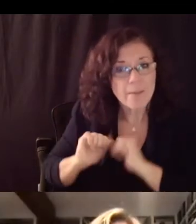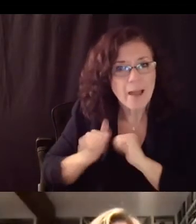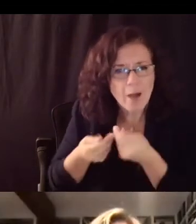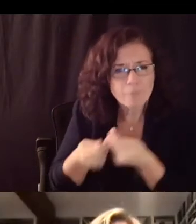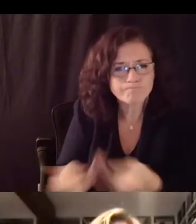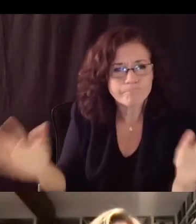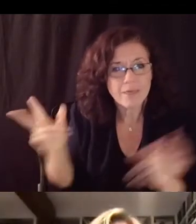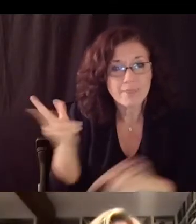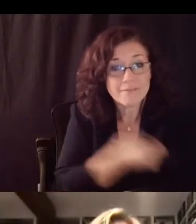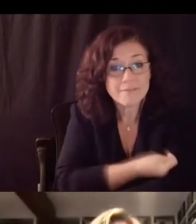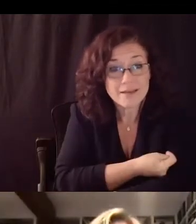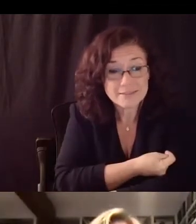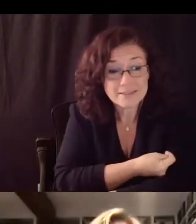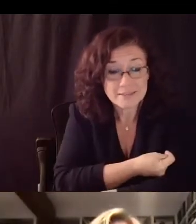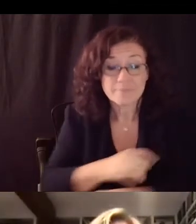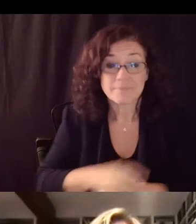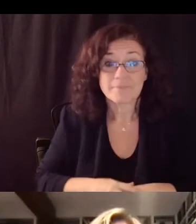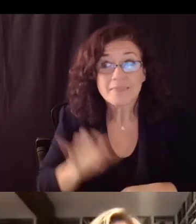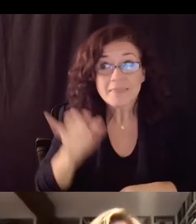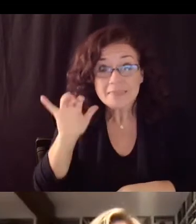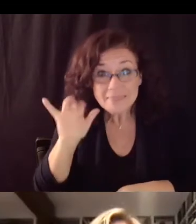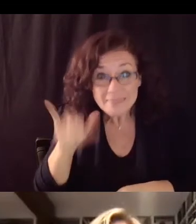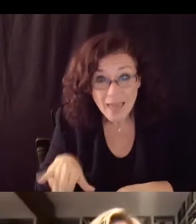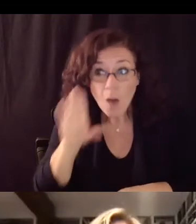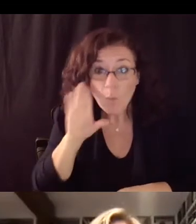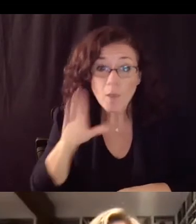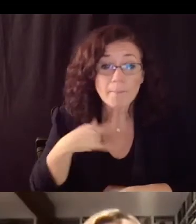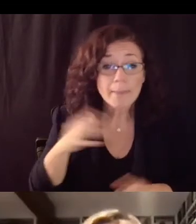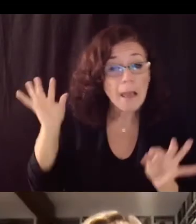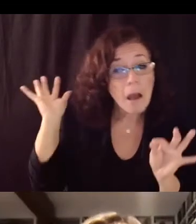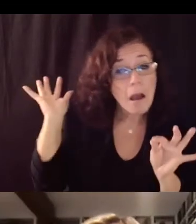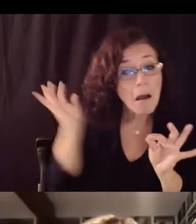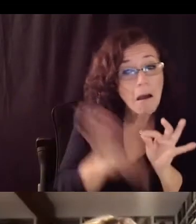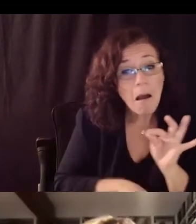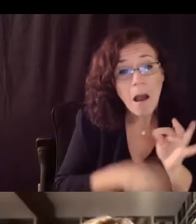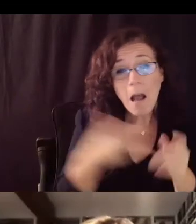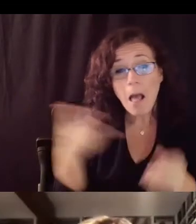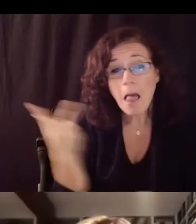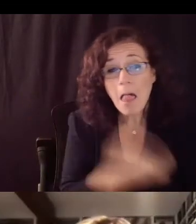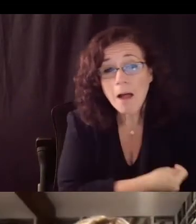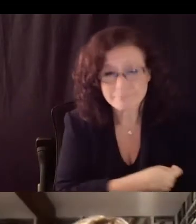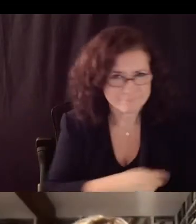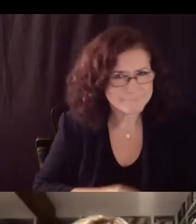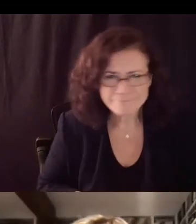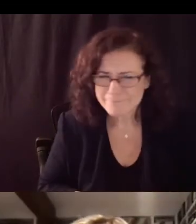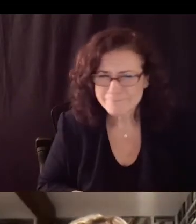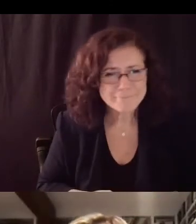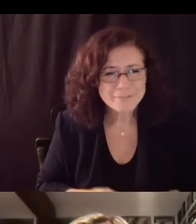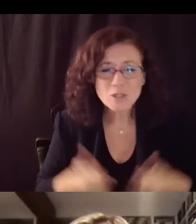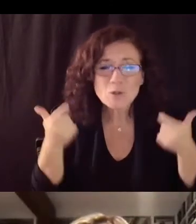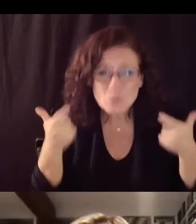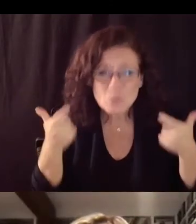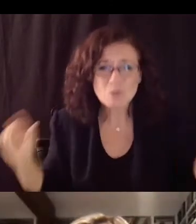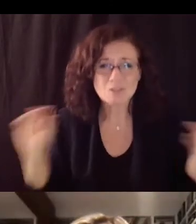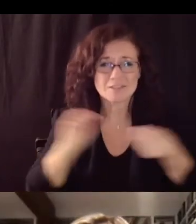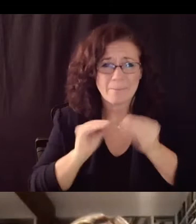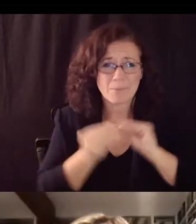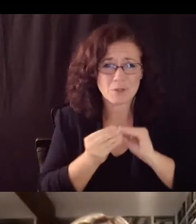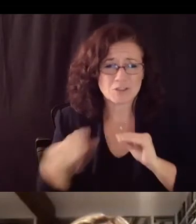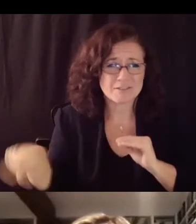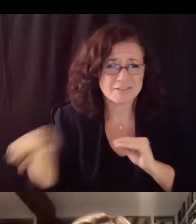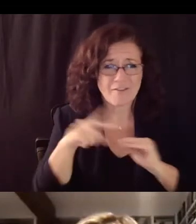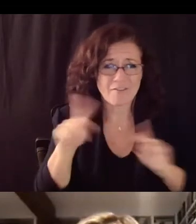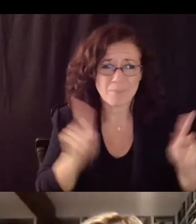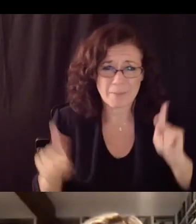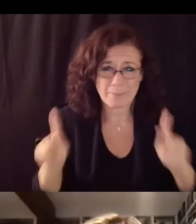a huge monumental effort i don't want to underestimate this we're talking about large numbers of people we're